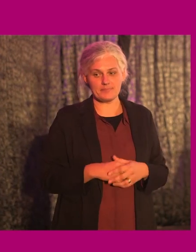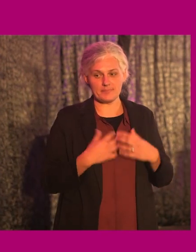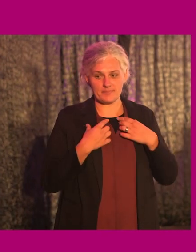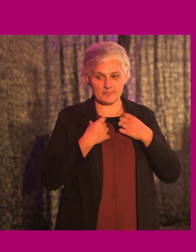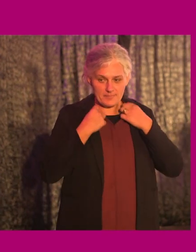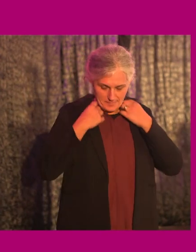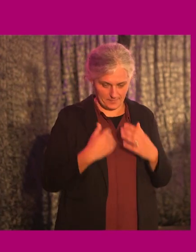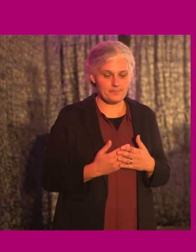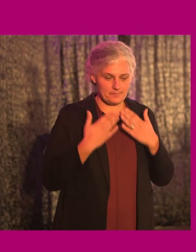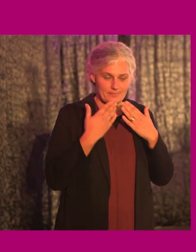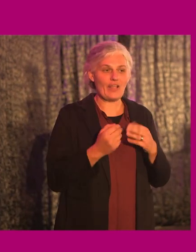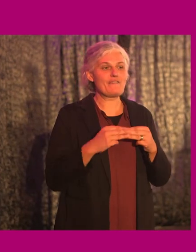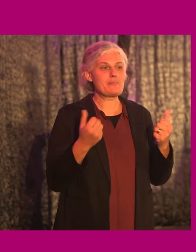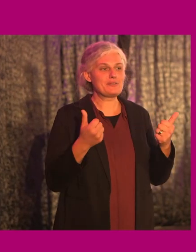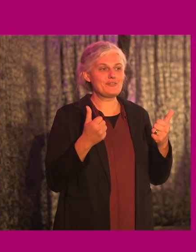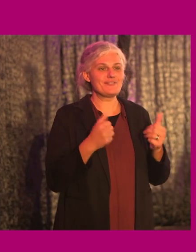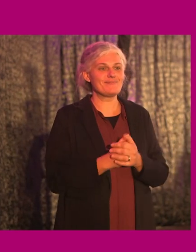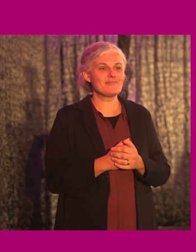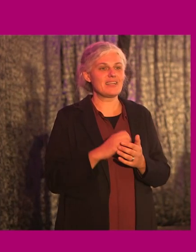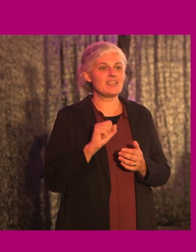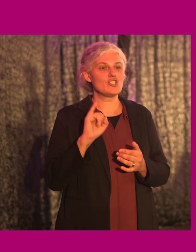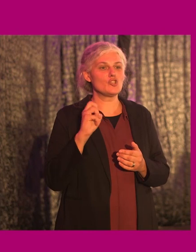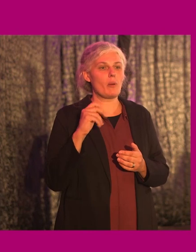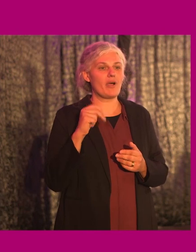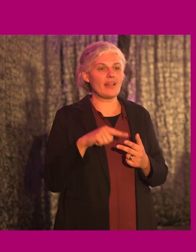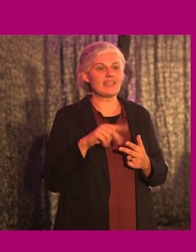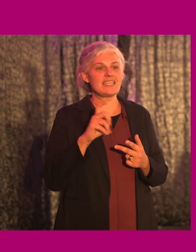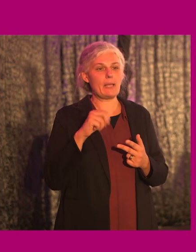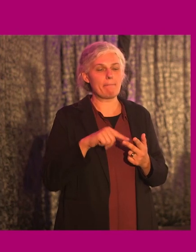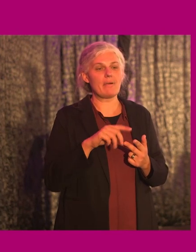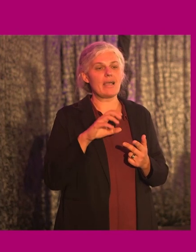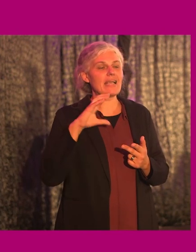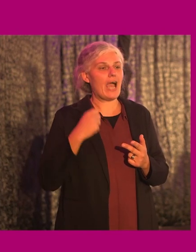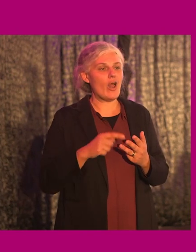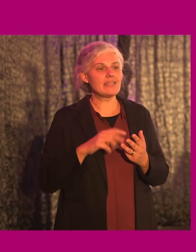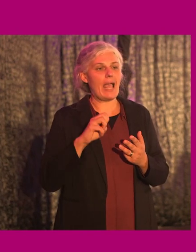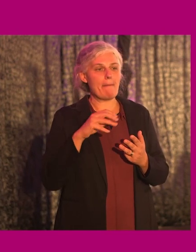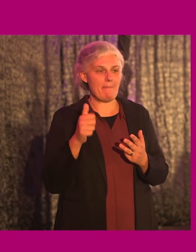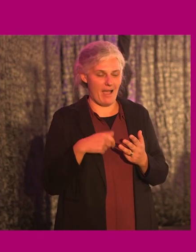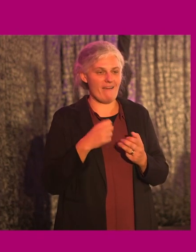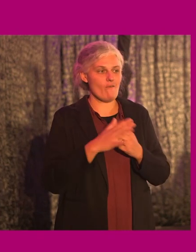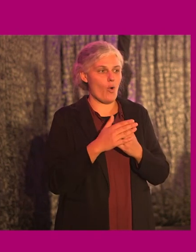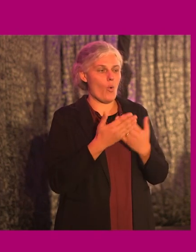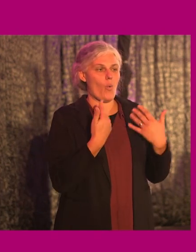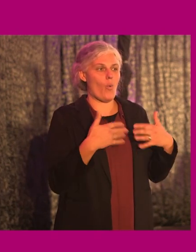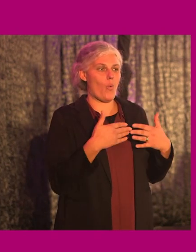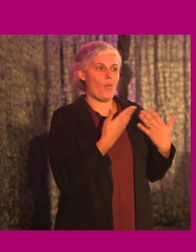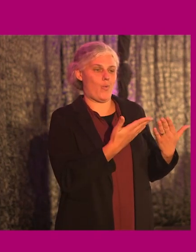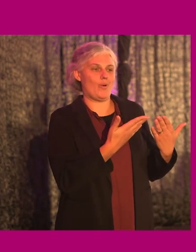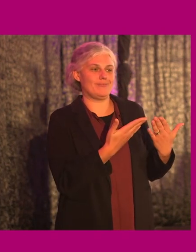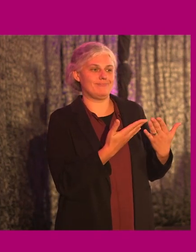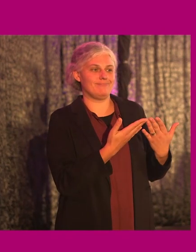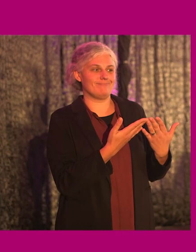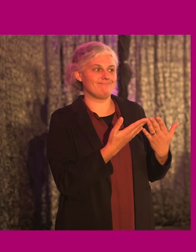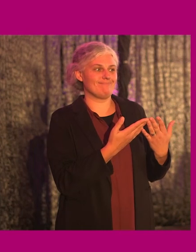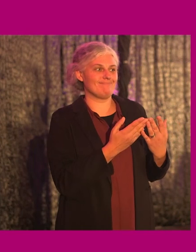Thank you very much, Siobhan, Kim, Pam, Caroline, and Emma for heroically, uh, coming in